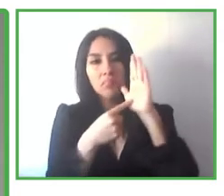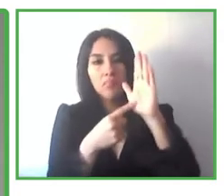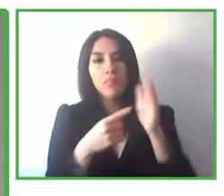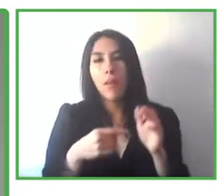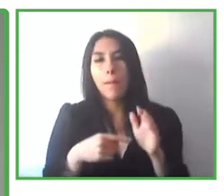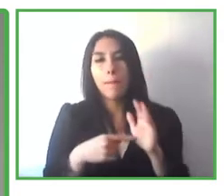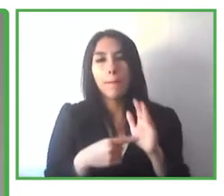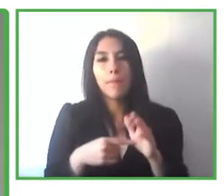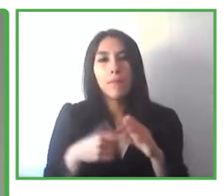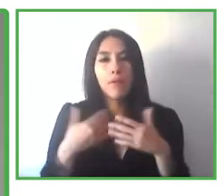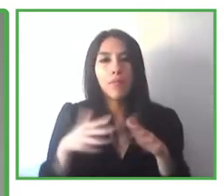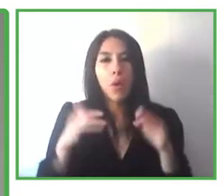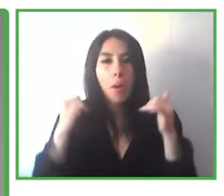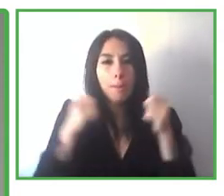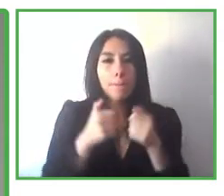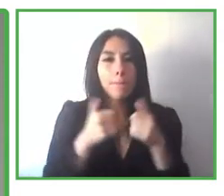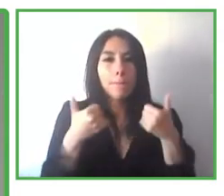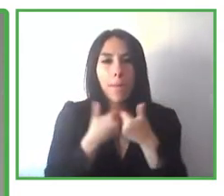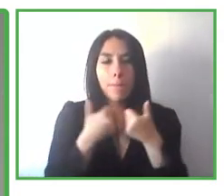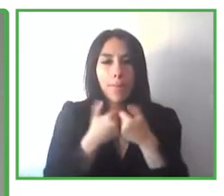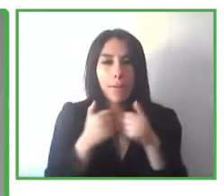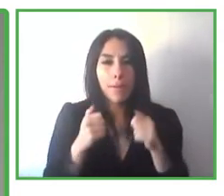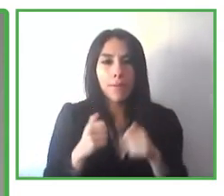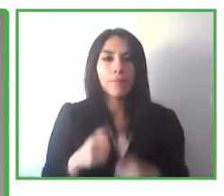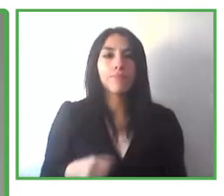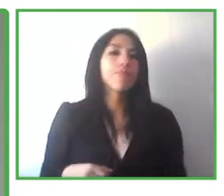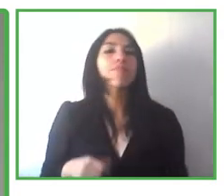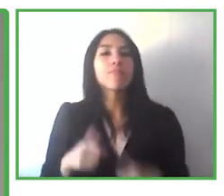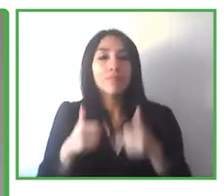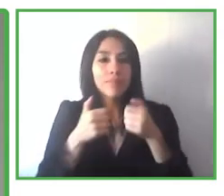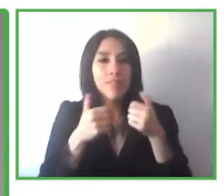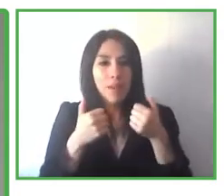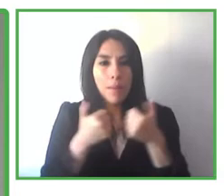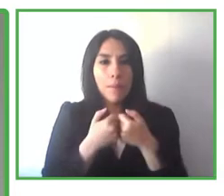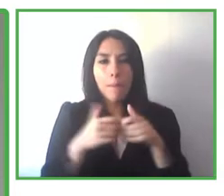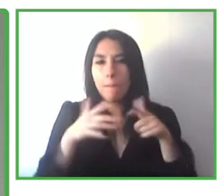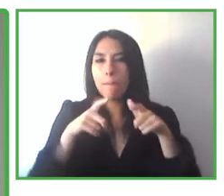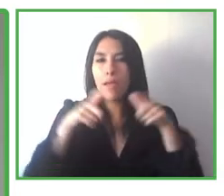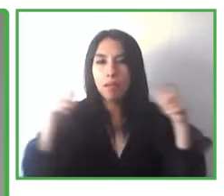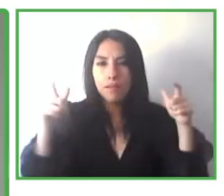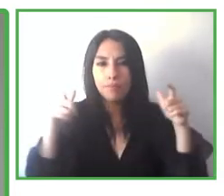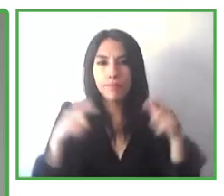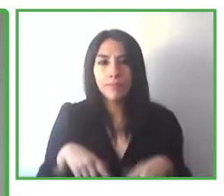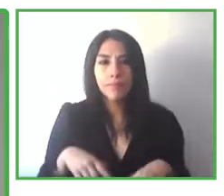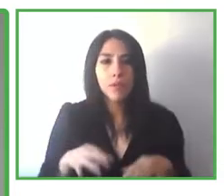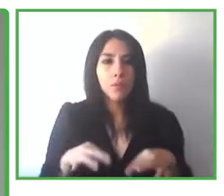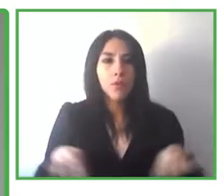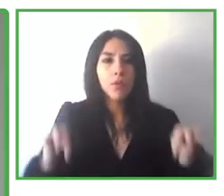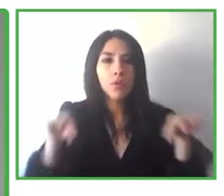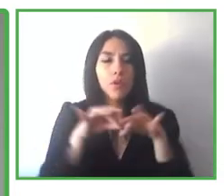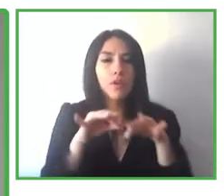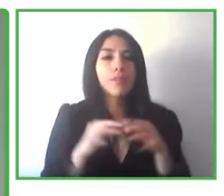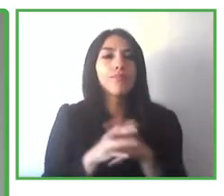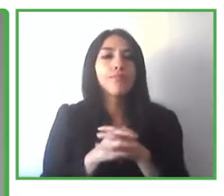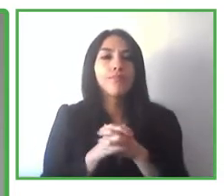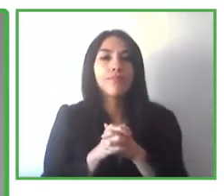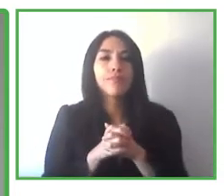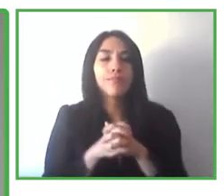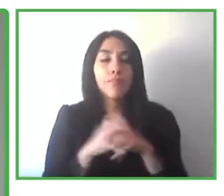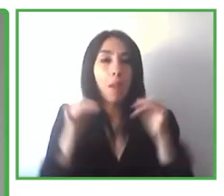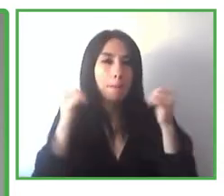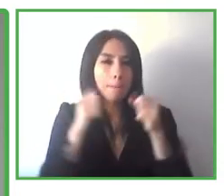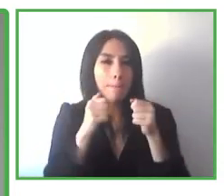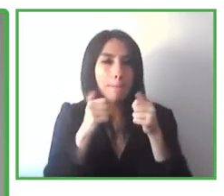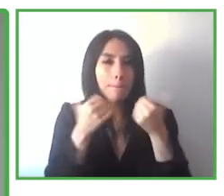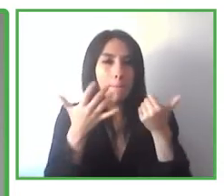like video games, for instance, video games are highly popular. This is a sector within leisure, which